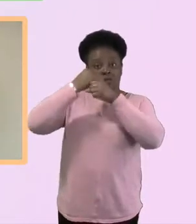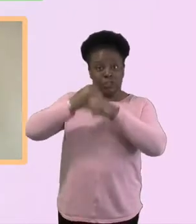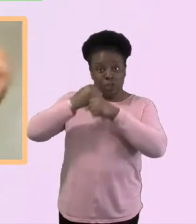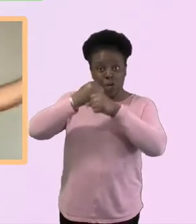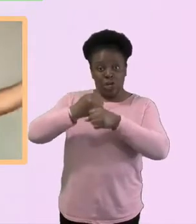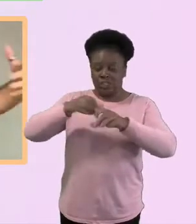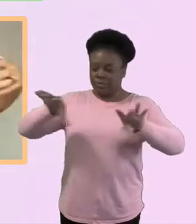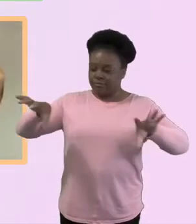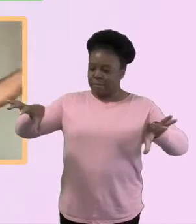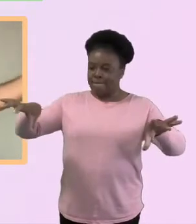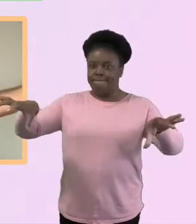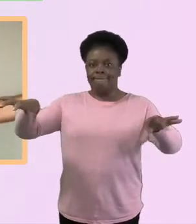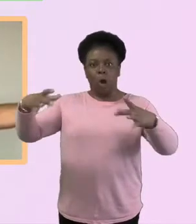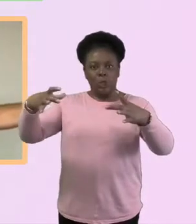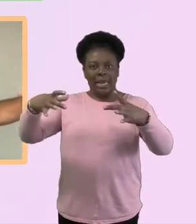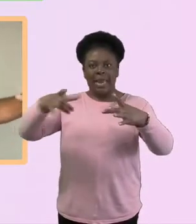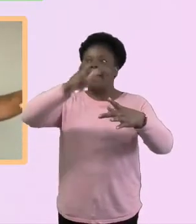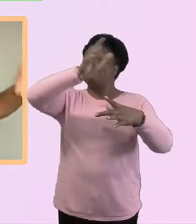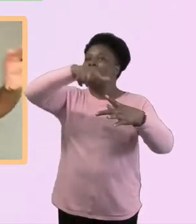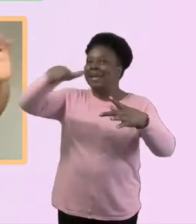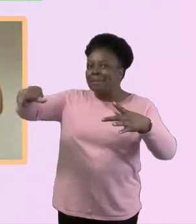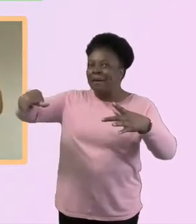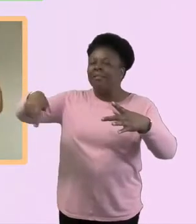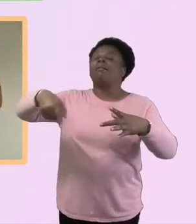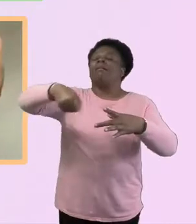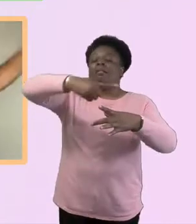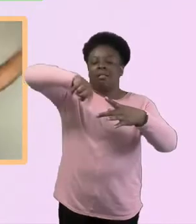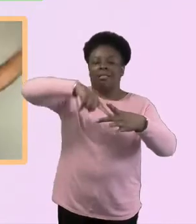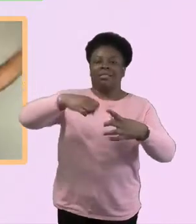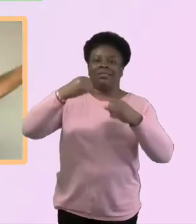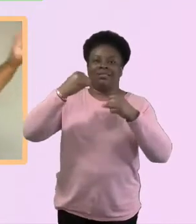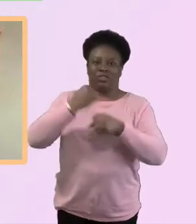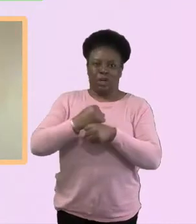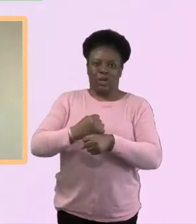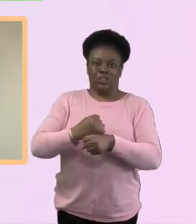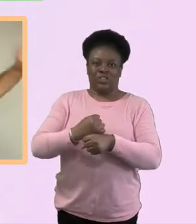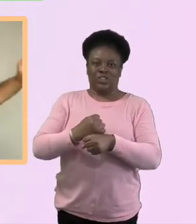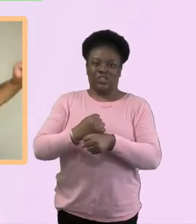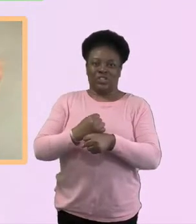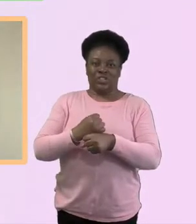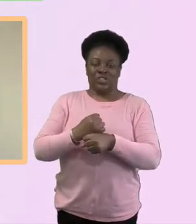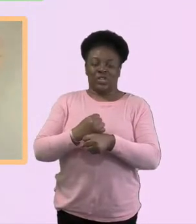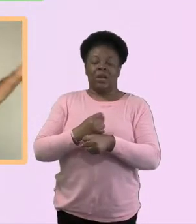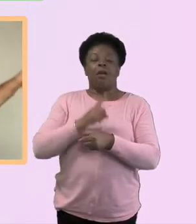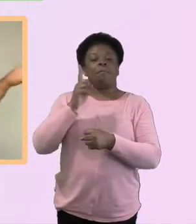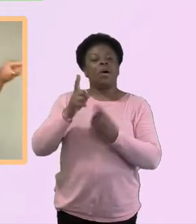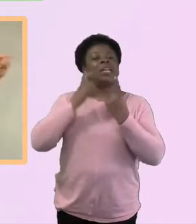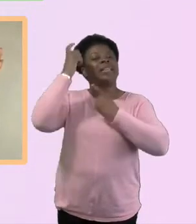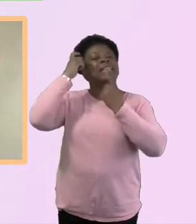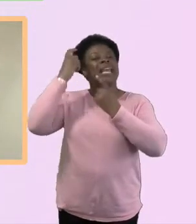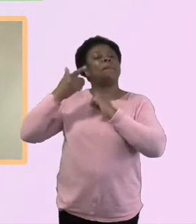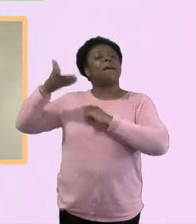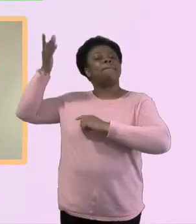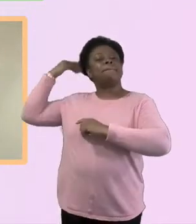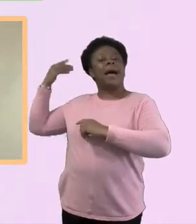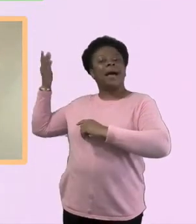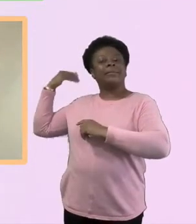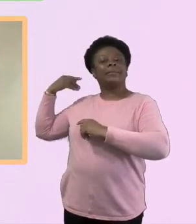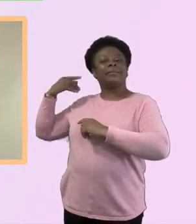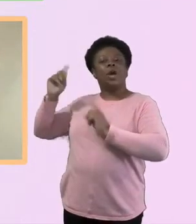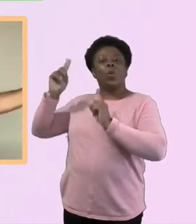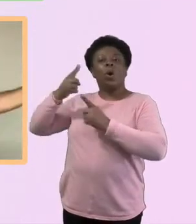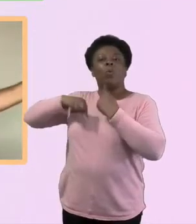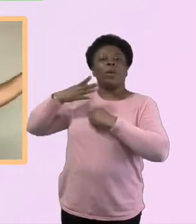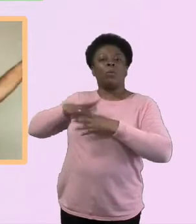people, and, but also encouraging anybody that I talk to is saying, actually, what, what are the past do we need to hold onto and say, hey, that's great. What are the past do we need to